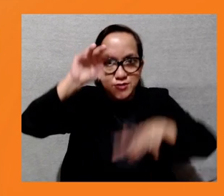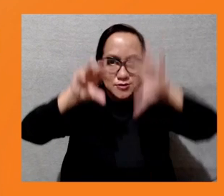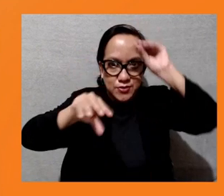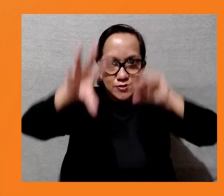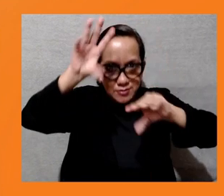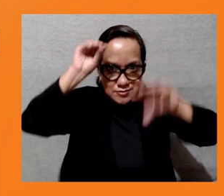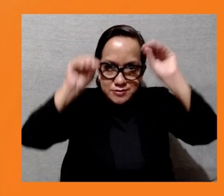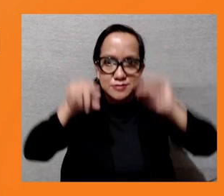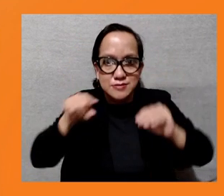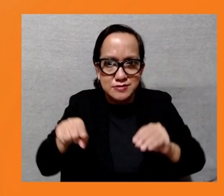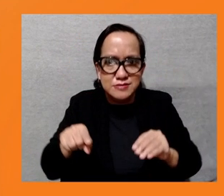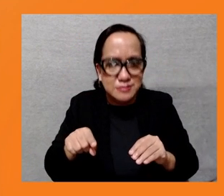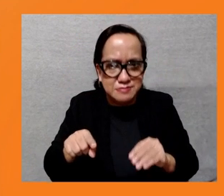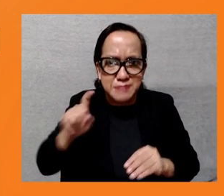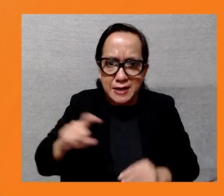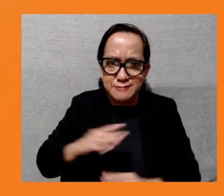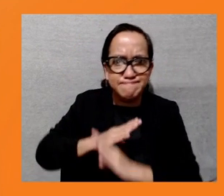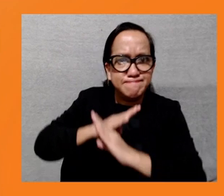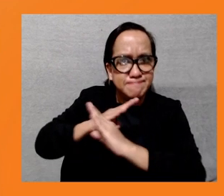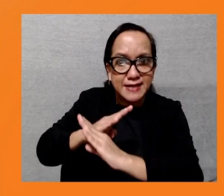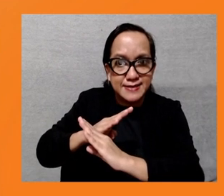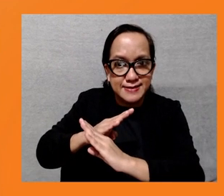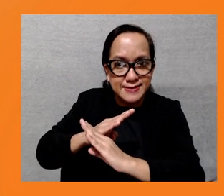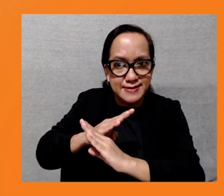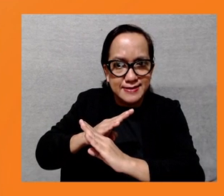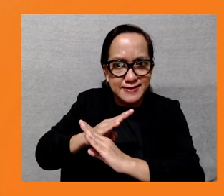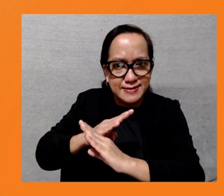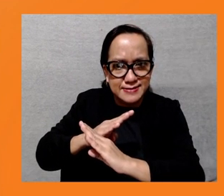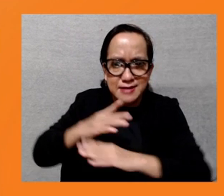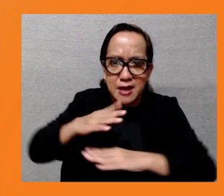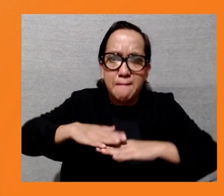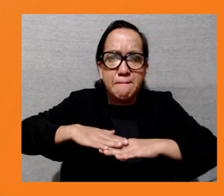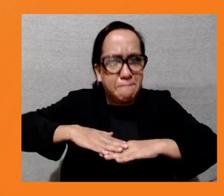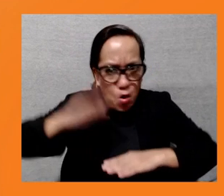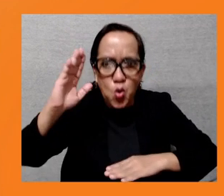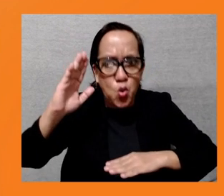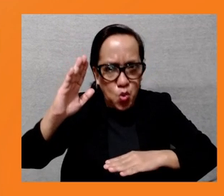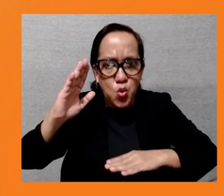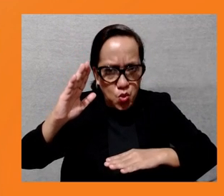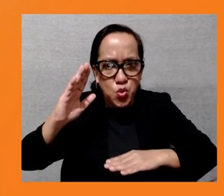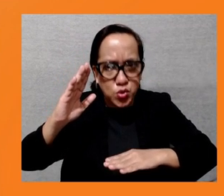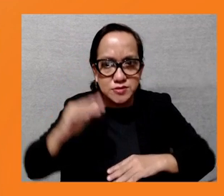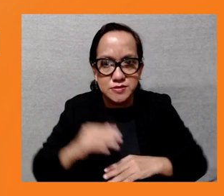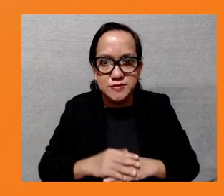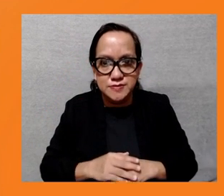So obviously, there's a lot more that needs to be said into that. Ryan, let me get into two additional points.